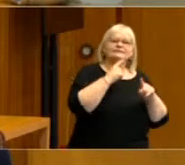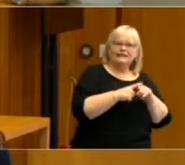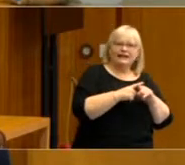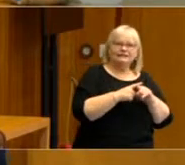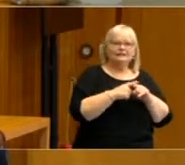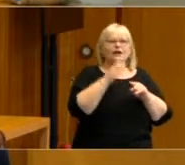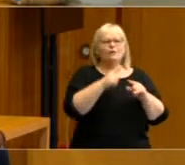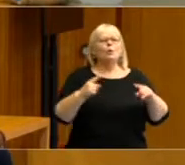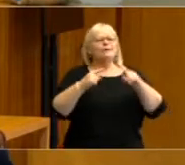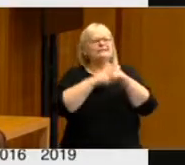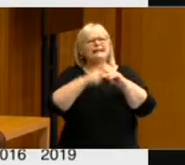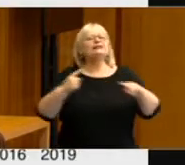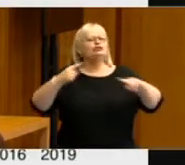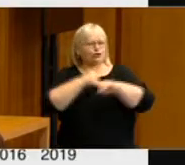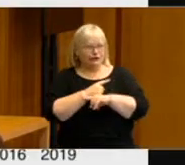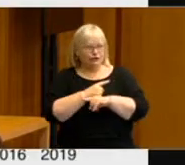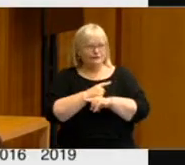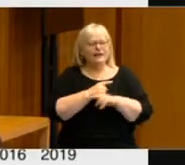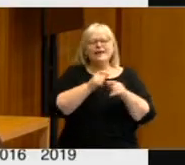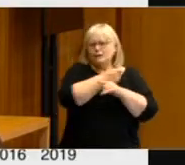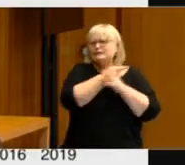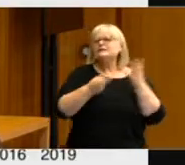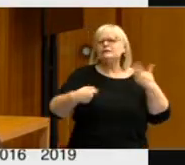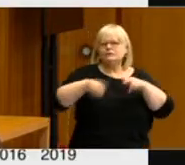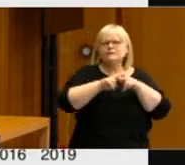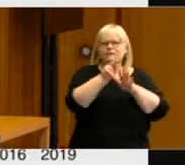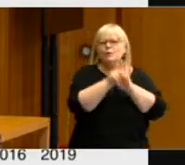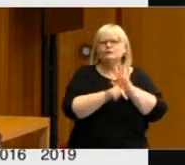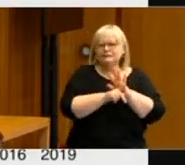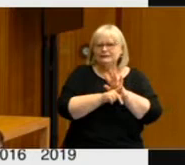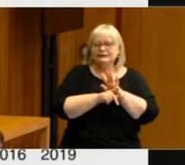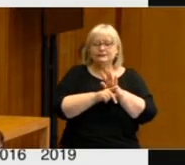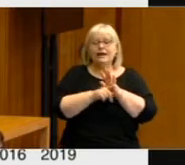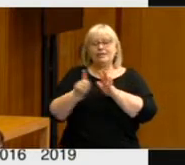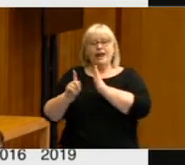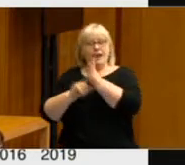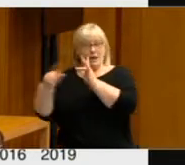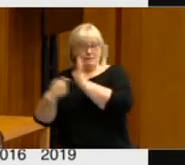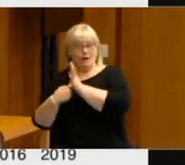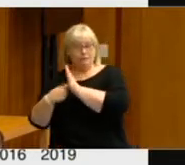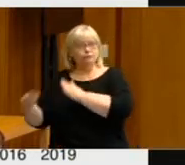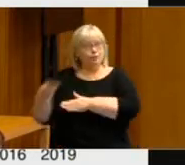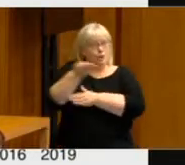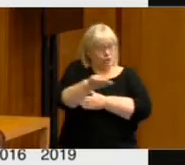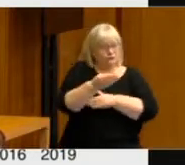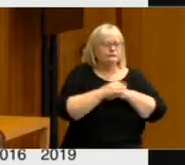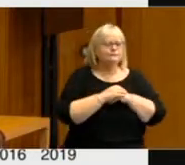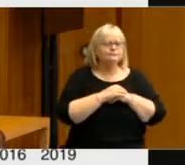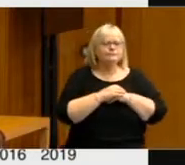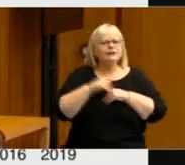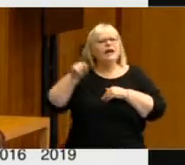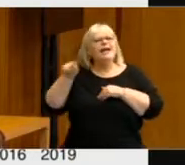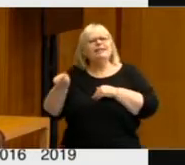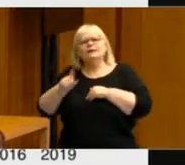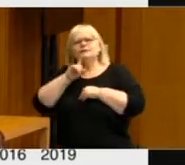tax changes and that was a series of policies which the Labour Party put forward. And they basically